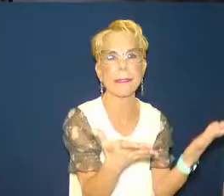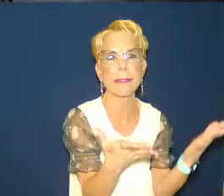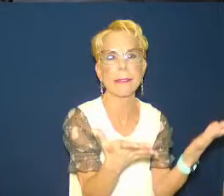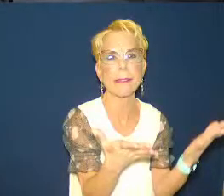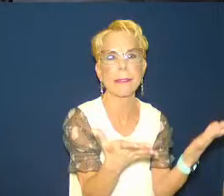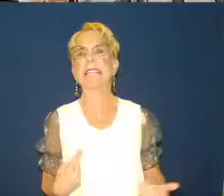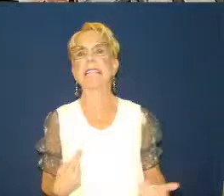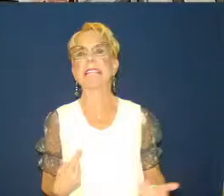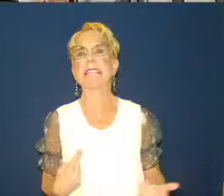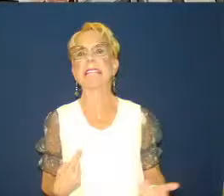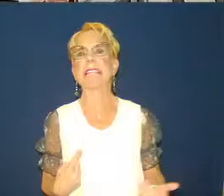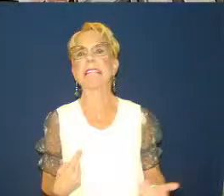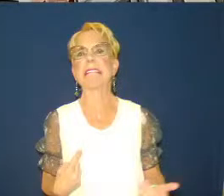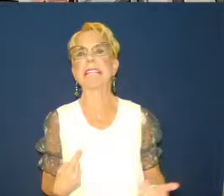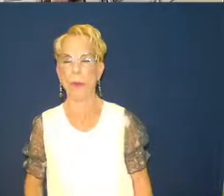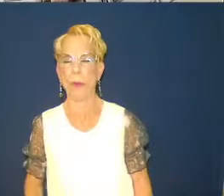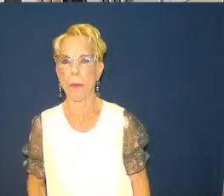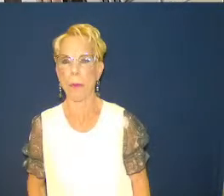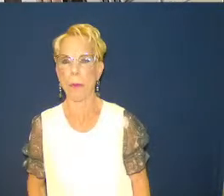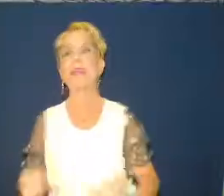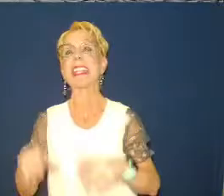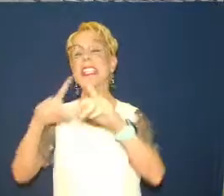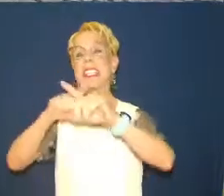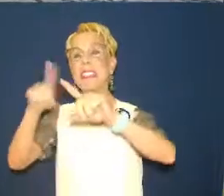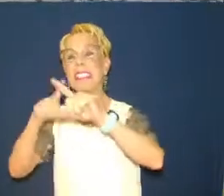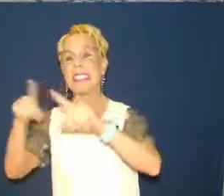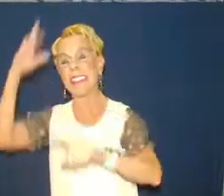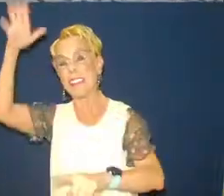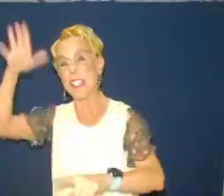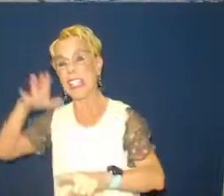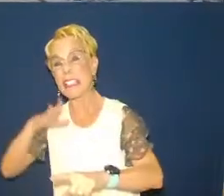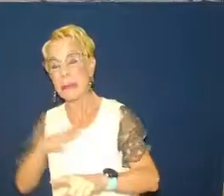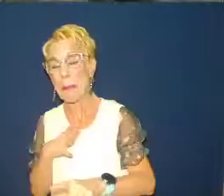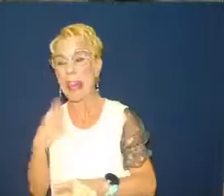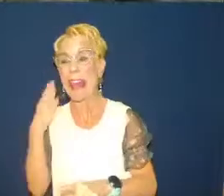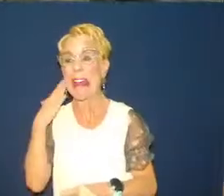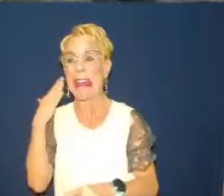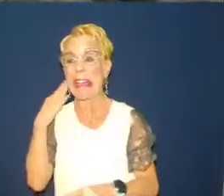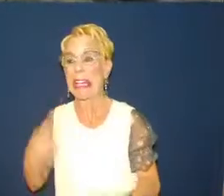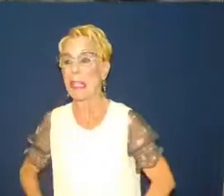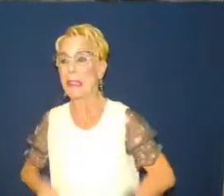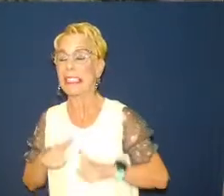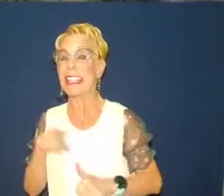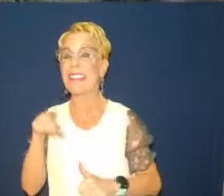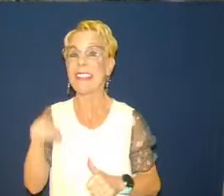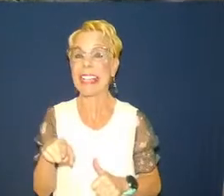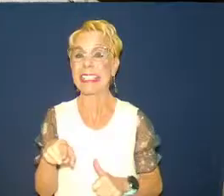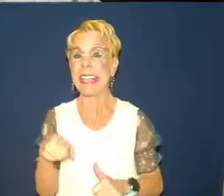and Luther settled down into being a state religion supported by the public treasury.